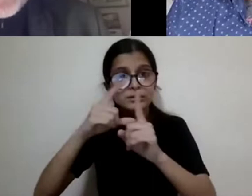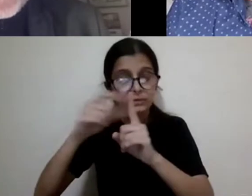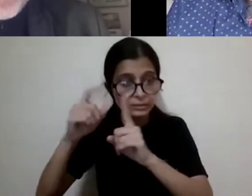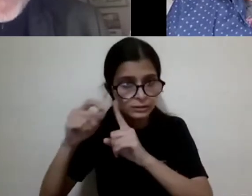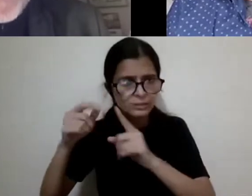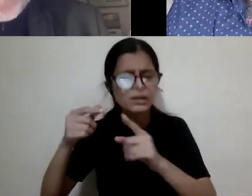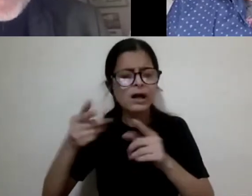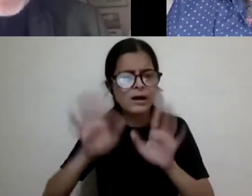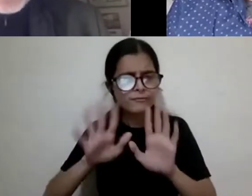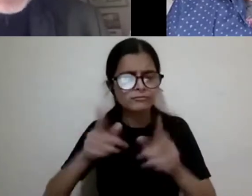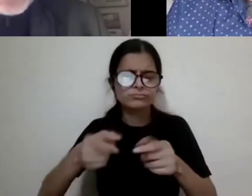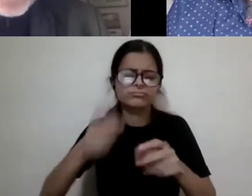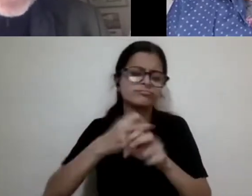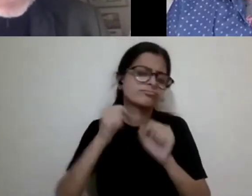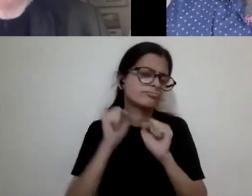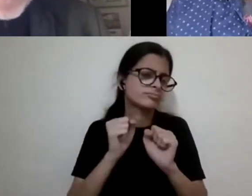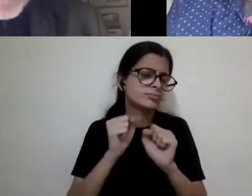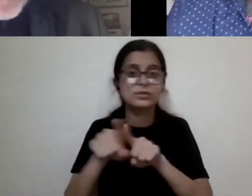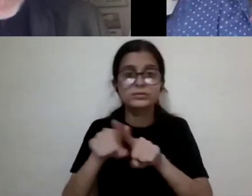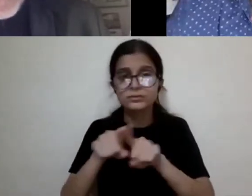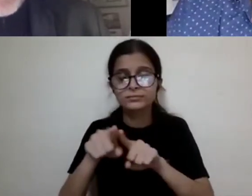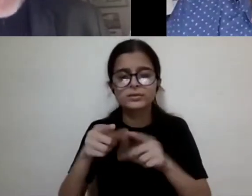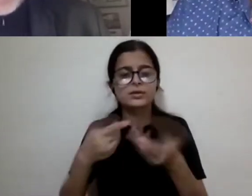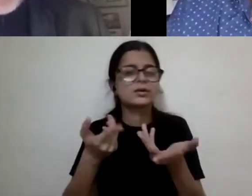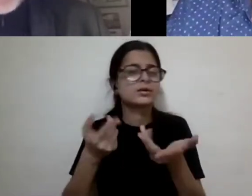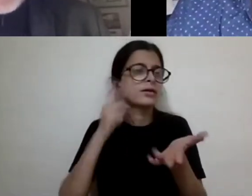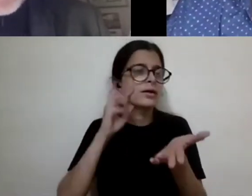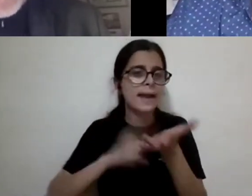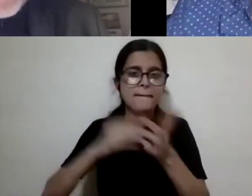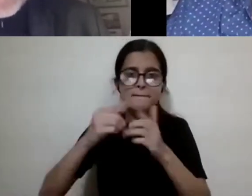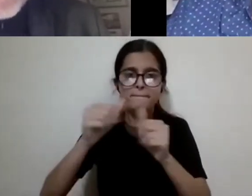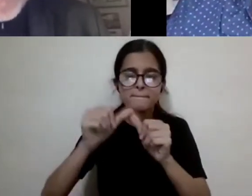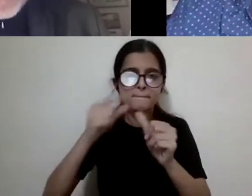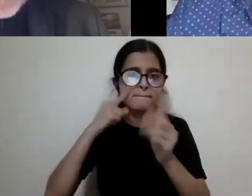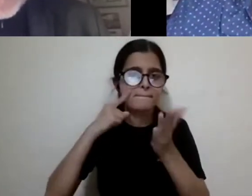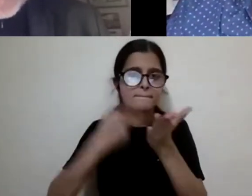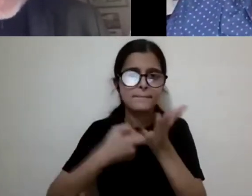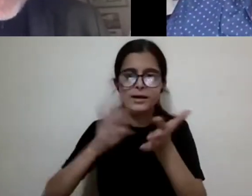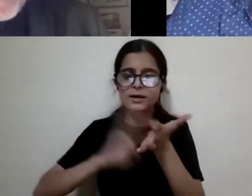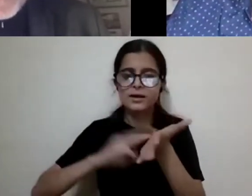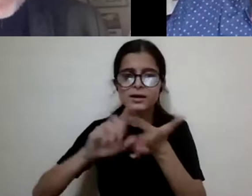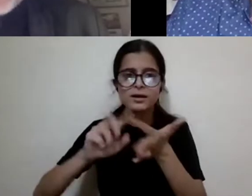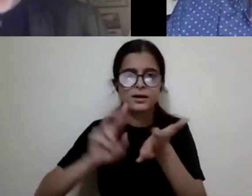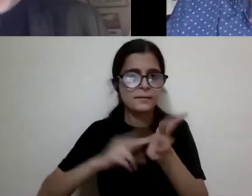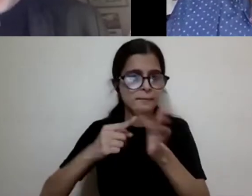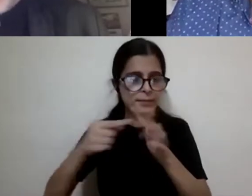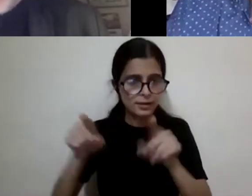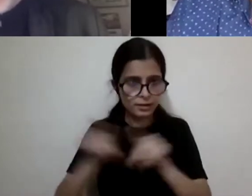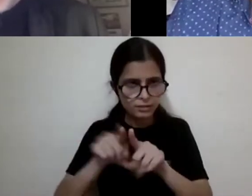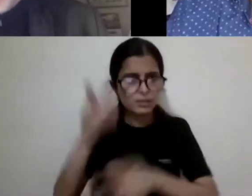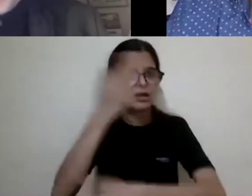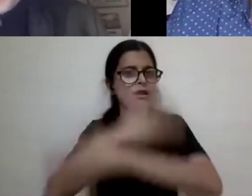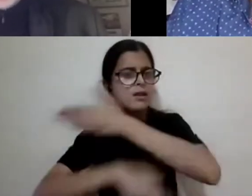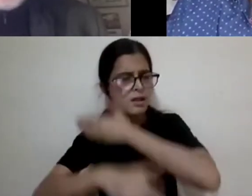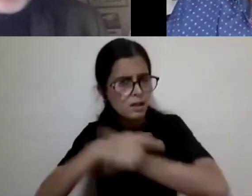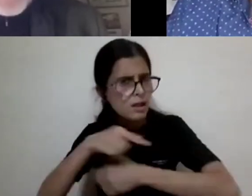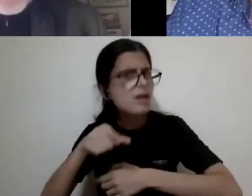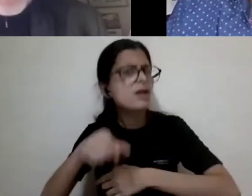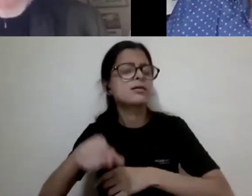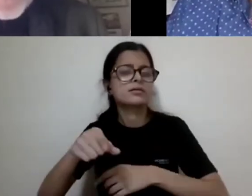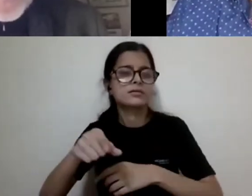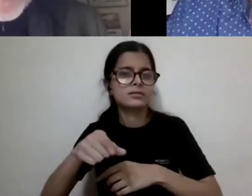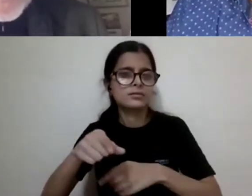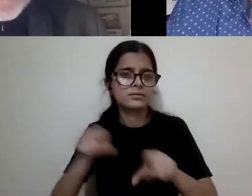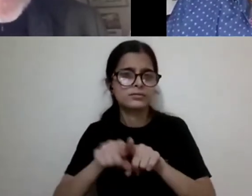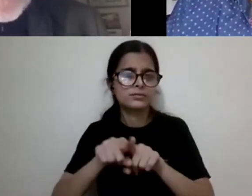example, the impairment, uh, the impairment disabled model doesn't quite work so well because, and this is one, by